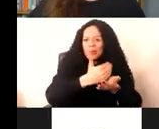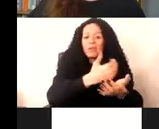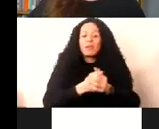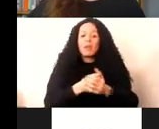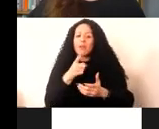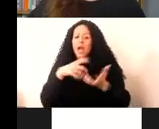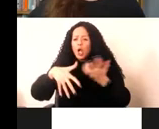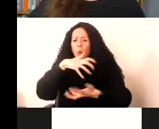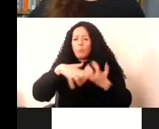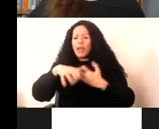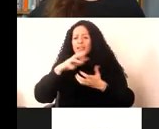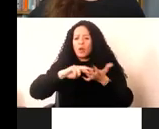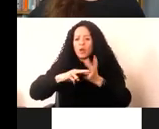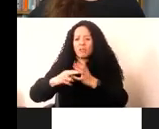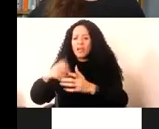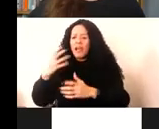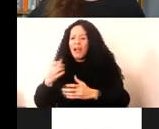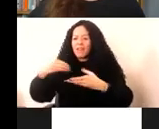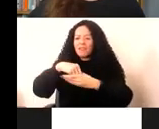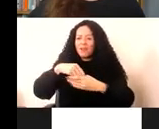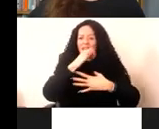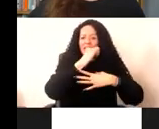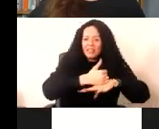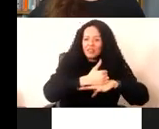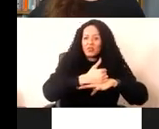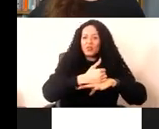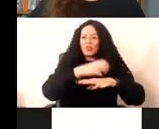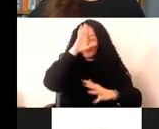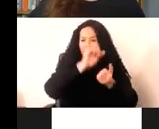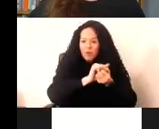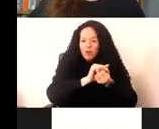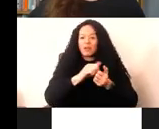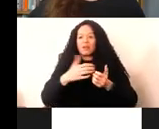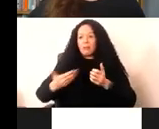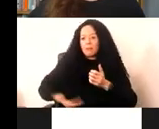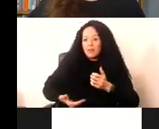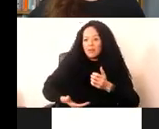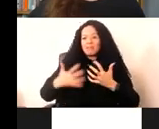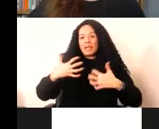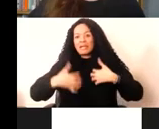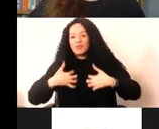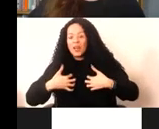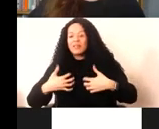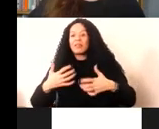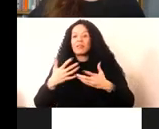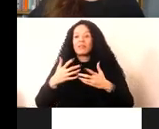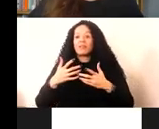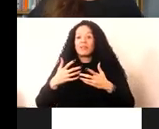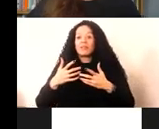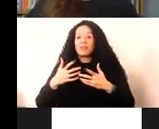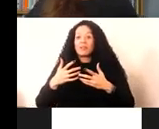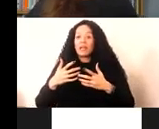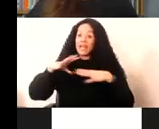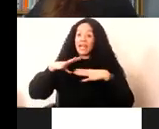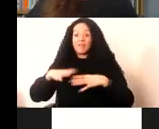institutional memory, commercial interests and informal